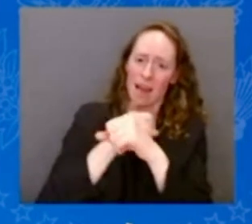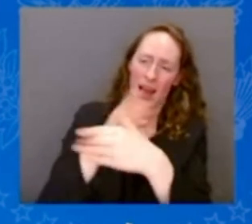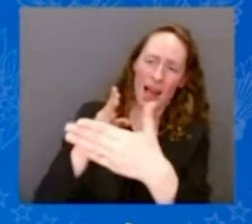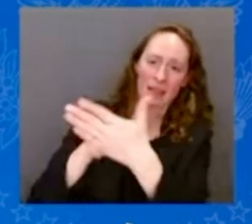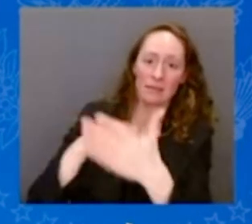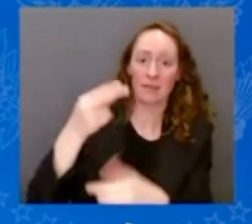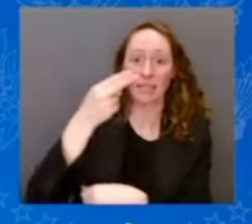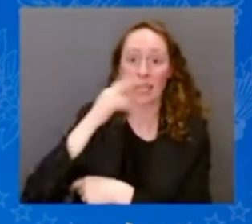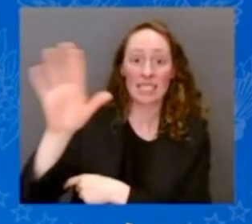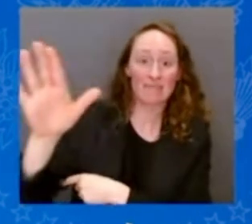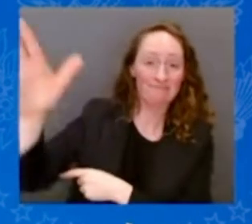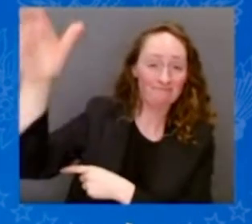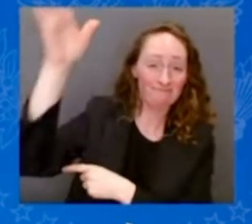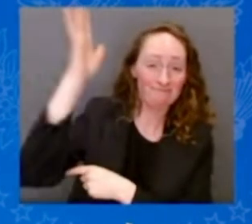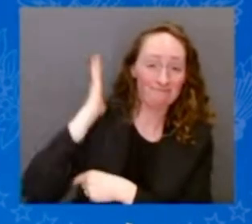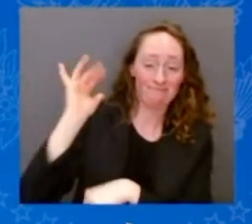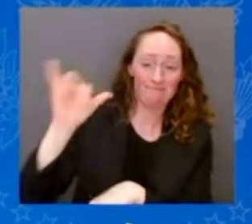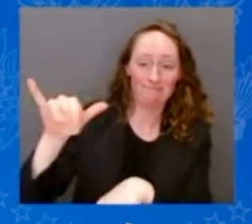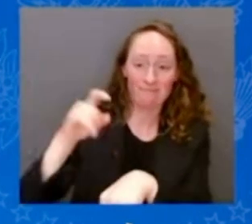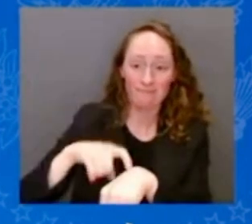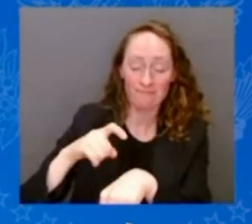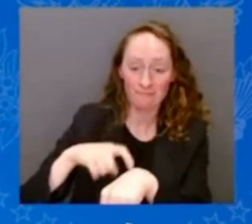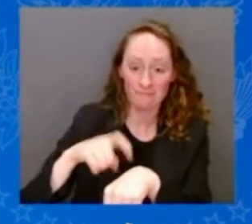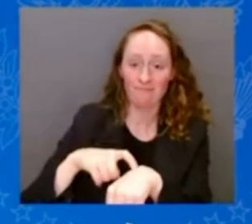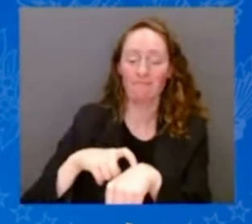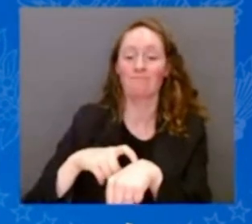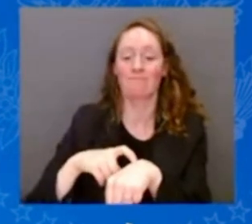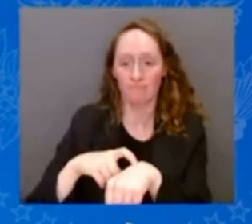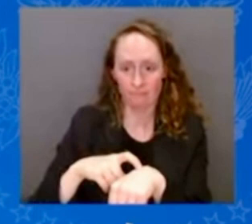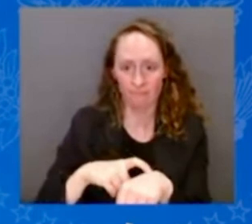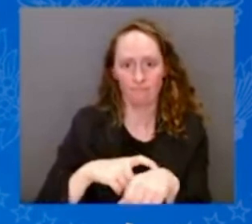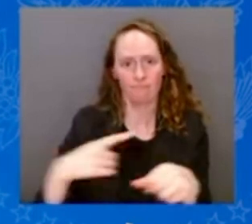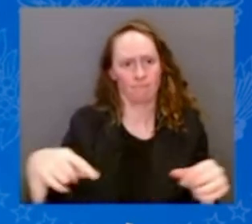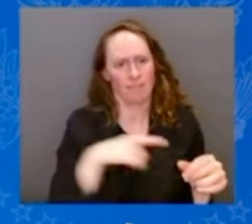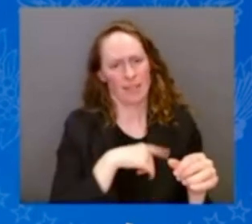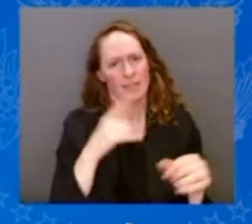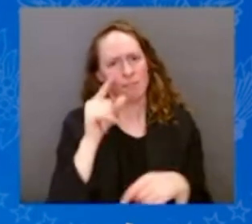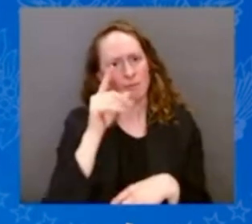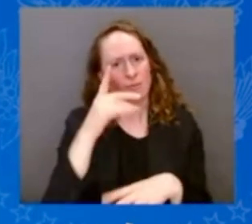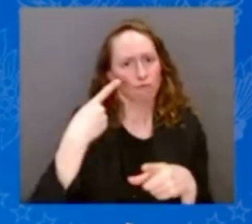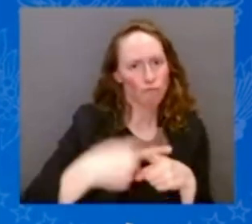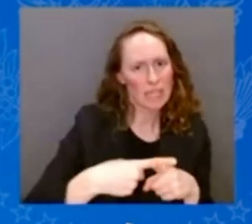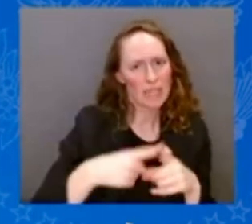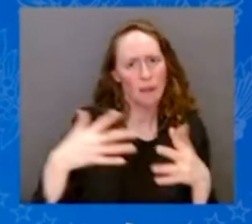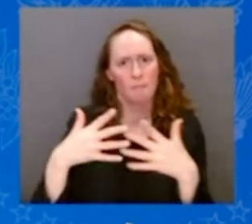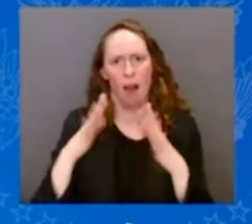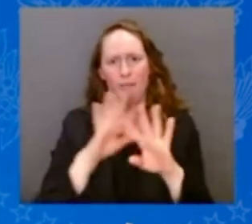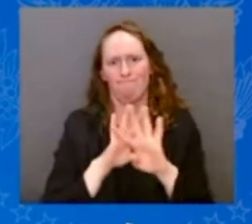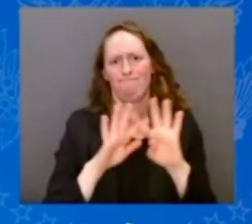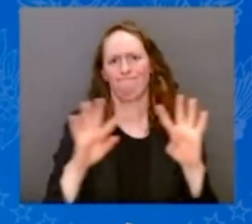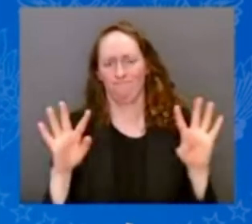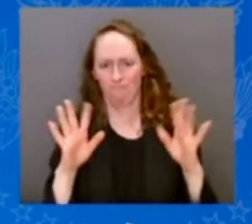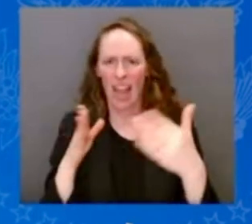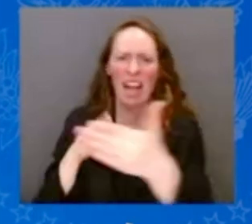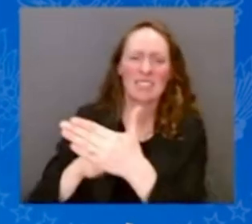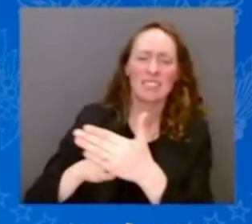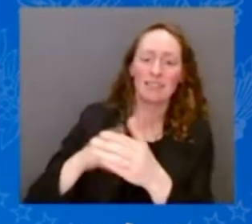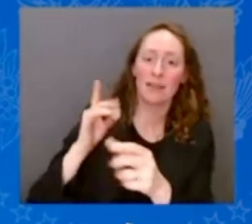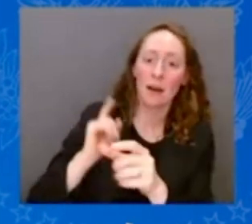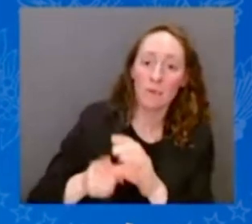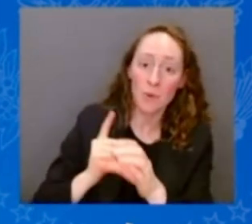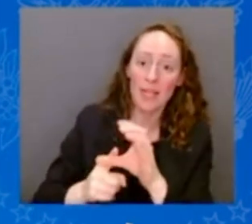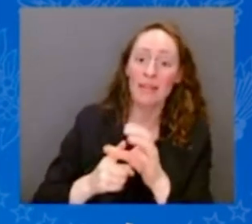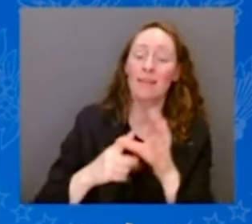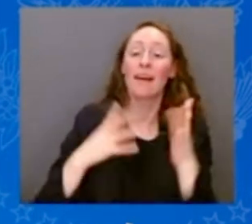War when our people stood as one to prevail against communism. And we see it today as our nations stand together to support the brave people in Ukraine,